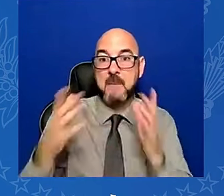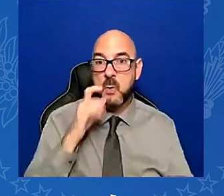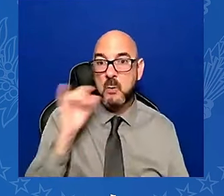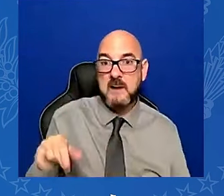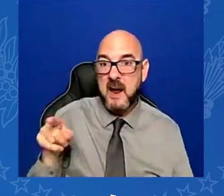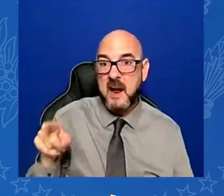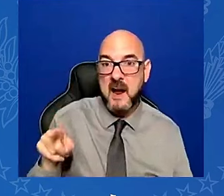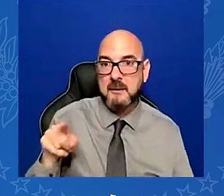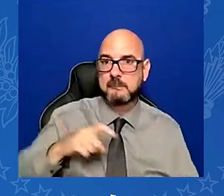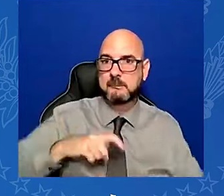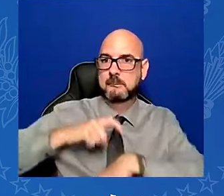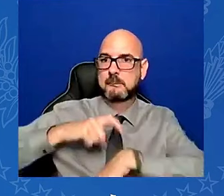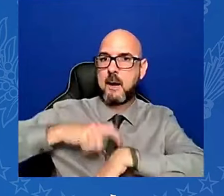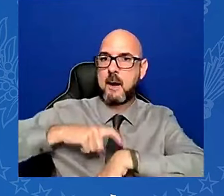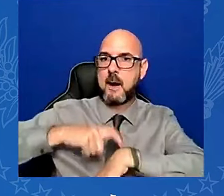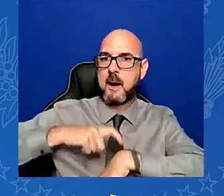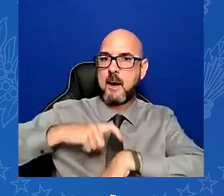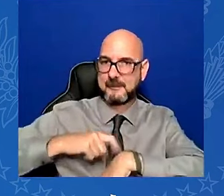Kelly, back to you.